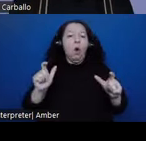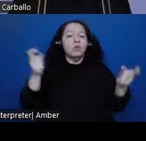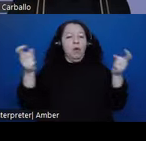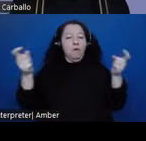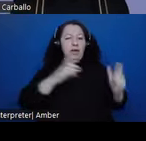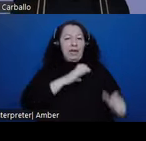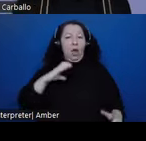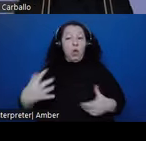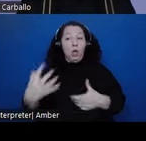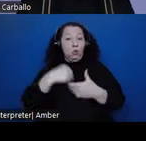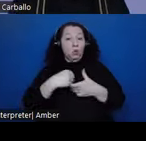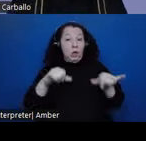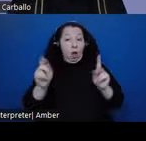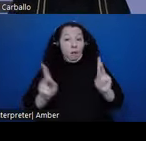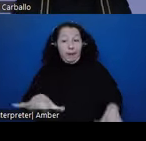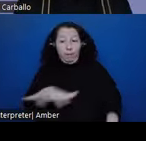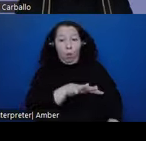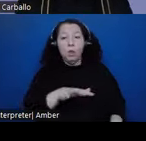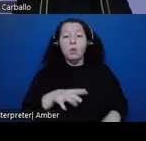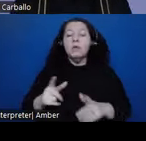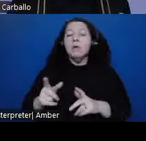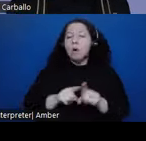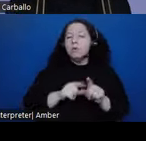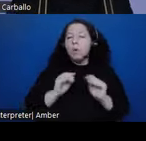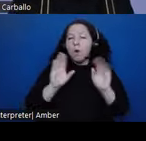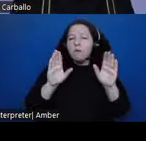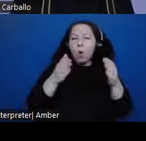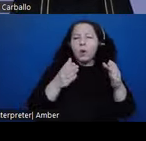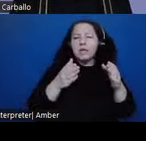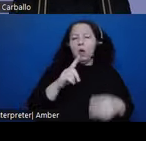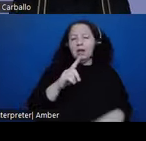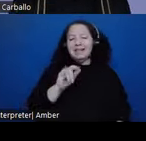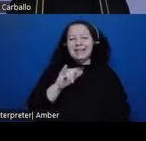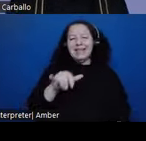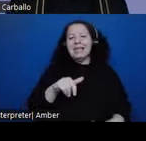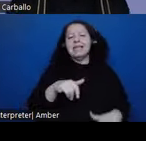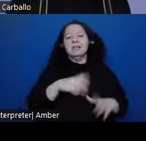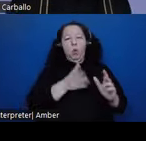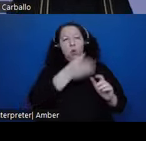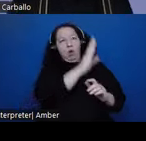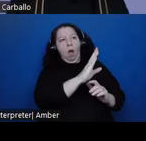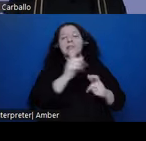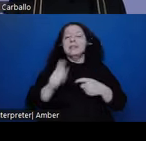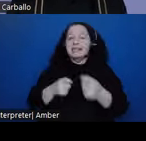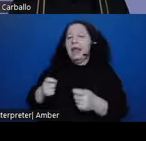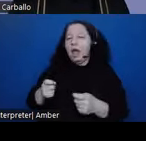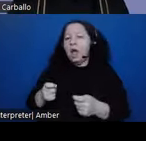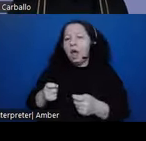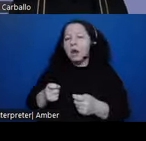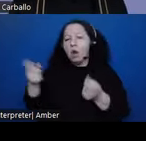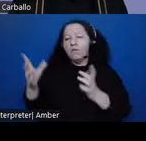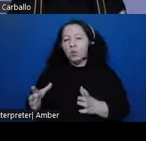And there was a focus more on deities, not rulers, including the patron deity, who was an avatar